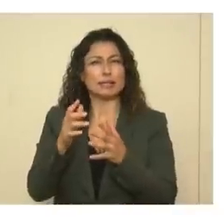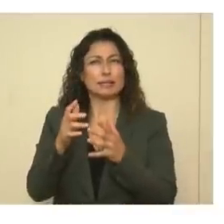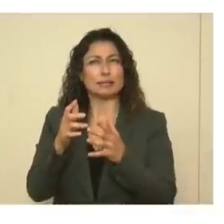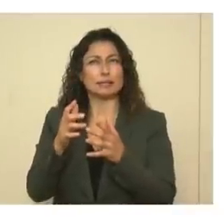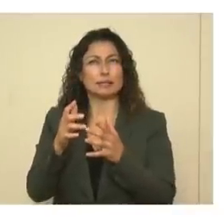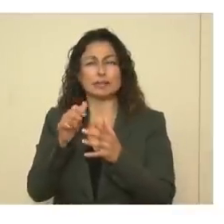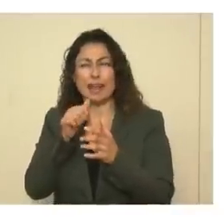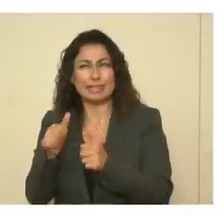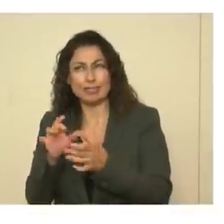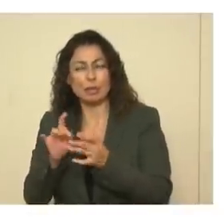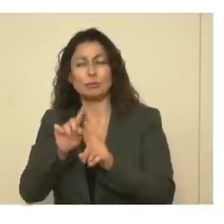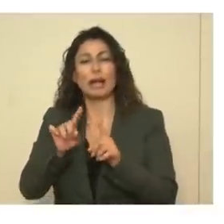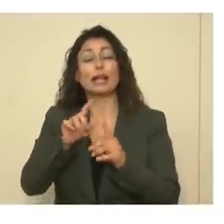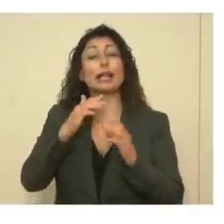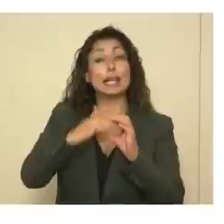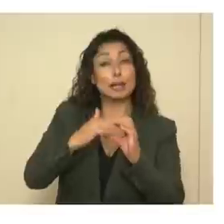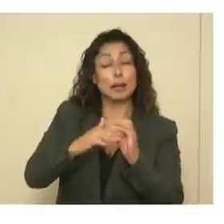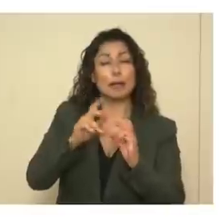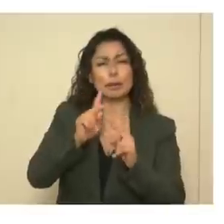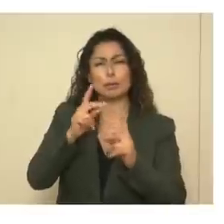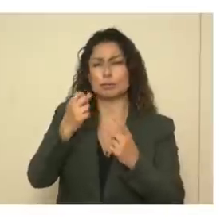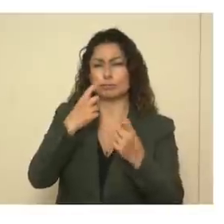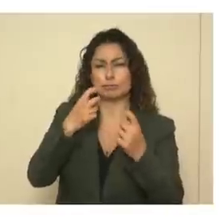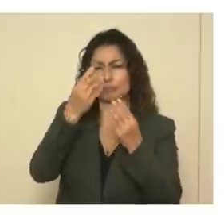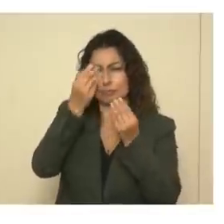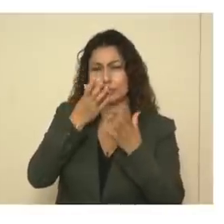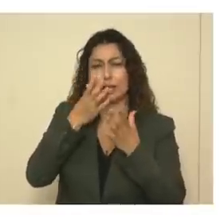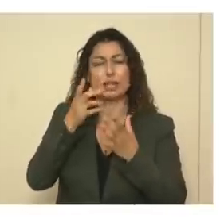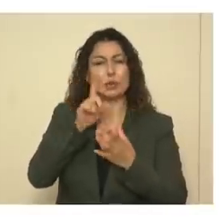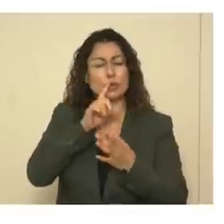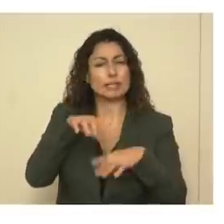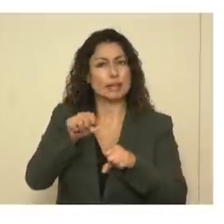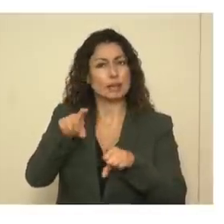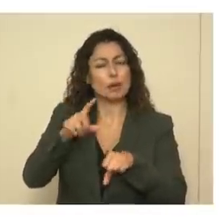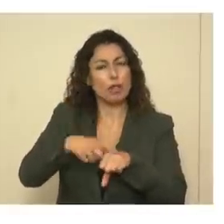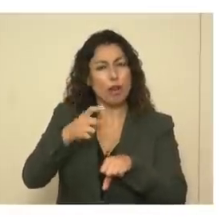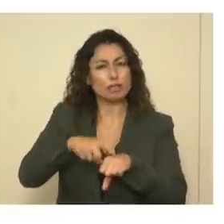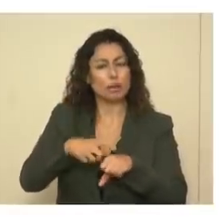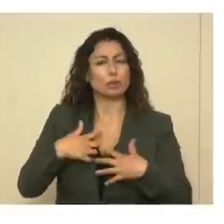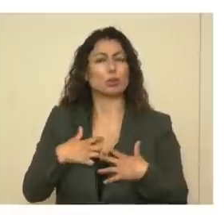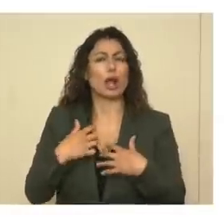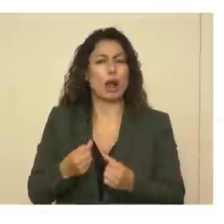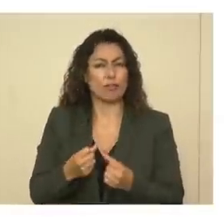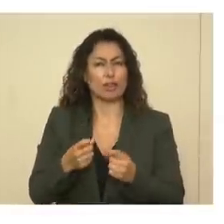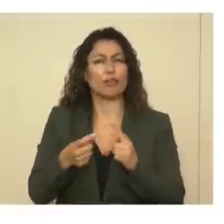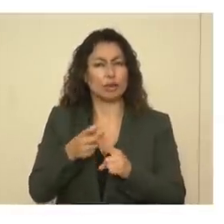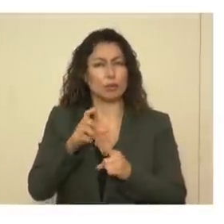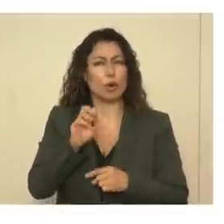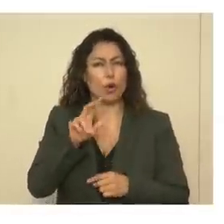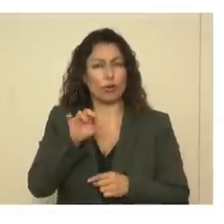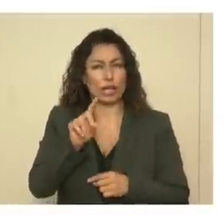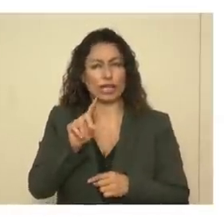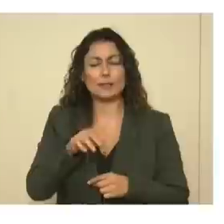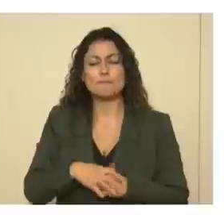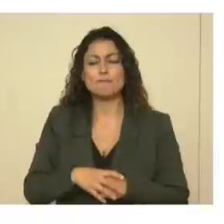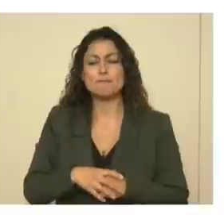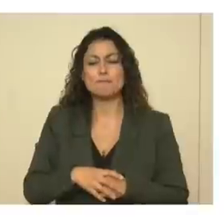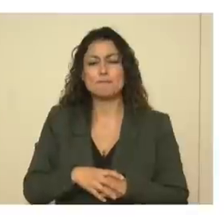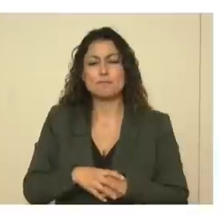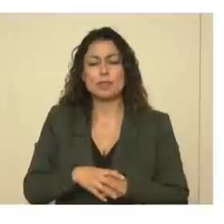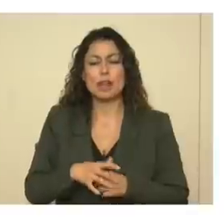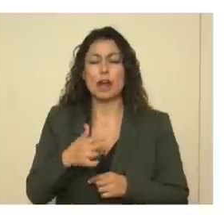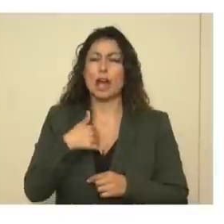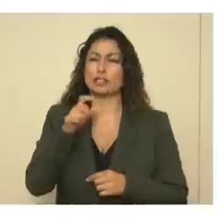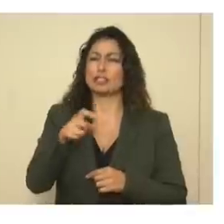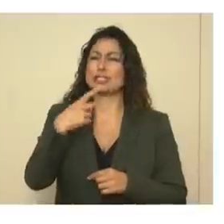emails from people who are telling me it's taking them a really long time to recover from COVID, and that I ought to say